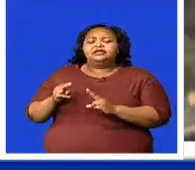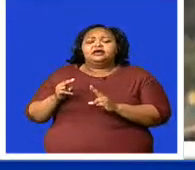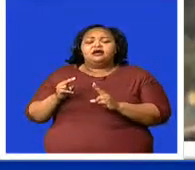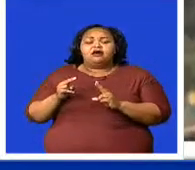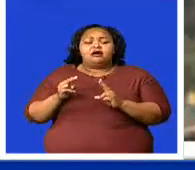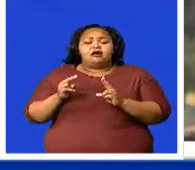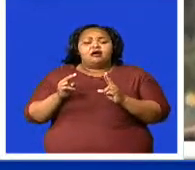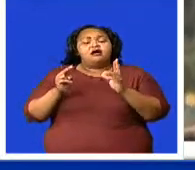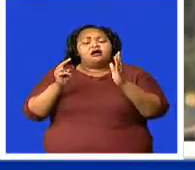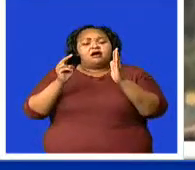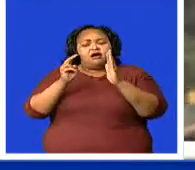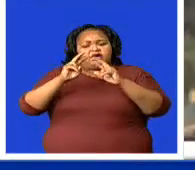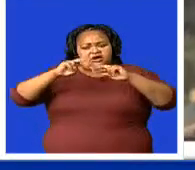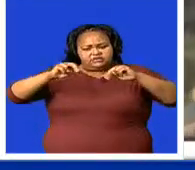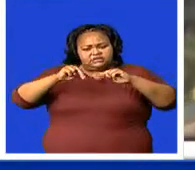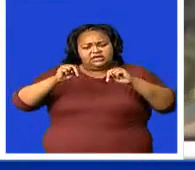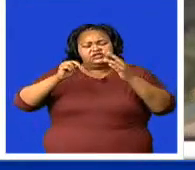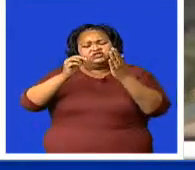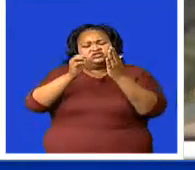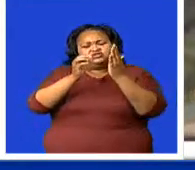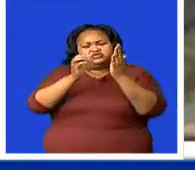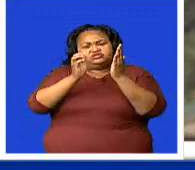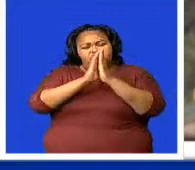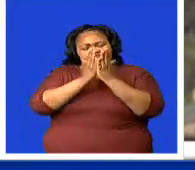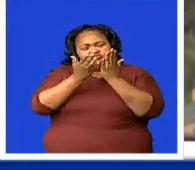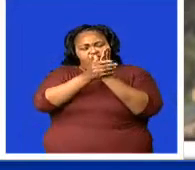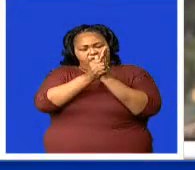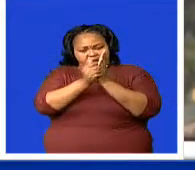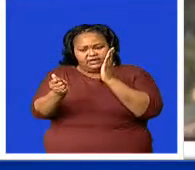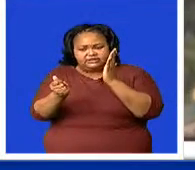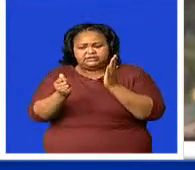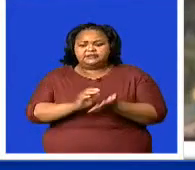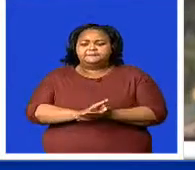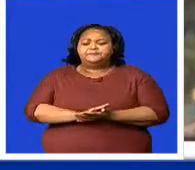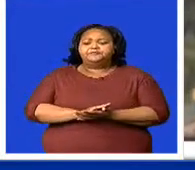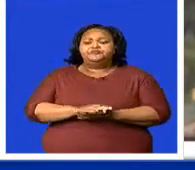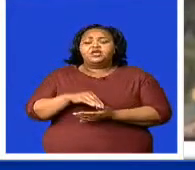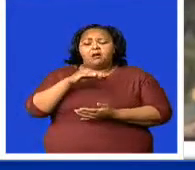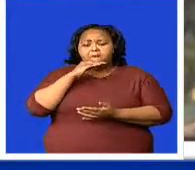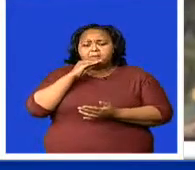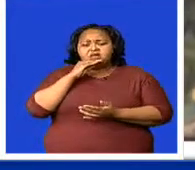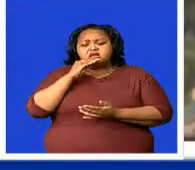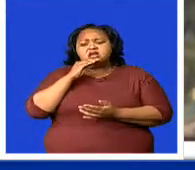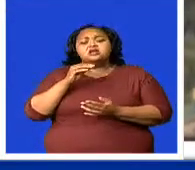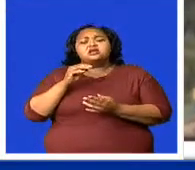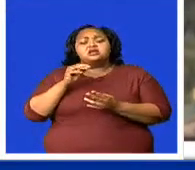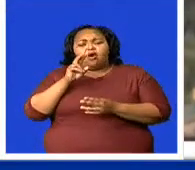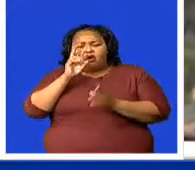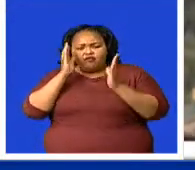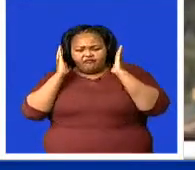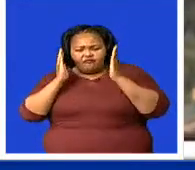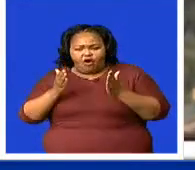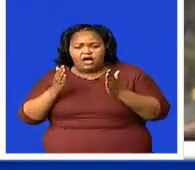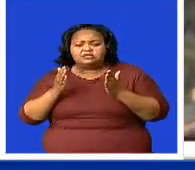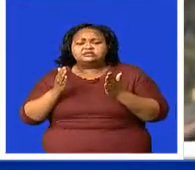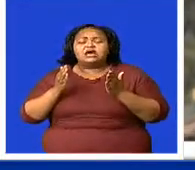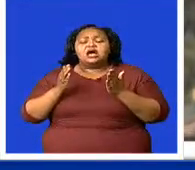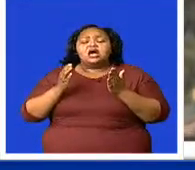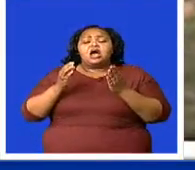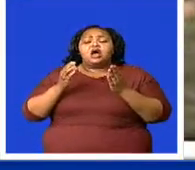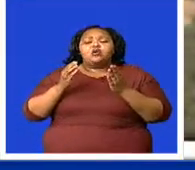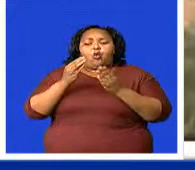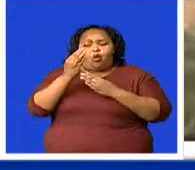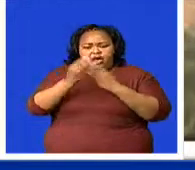Rethinking Global Partnerships and Africa's Economic Resurgence and it will be held tomorrow being Friday.